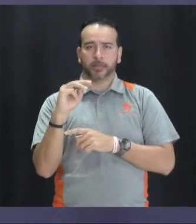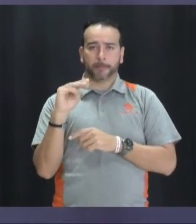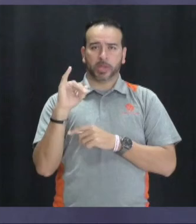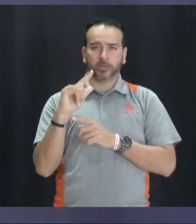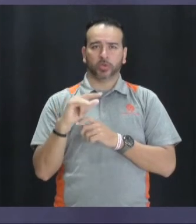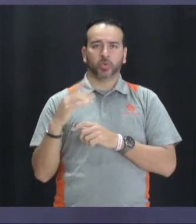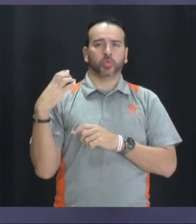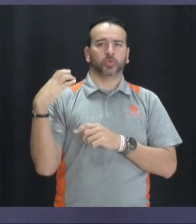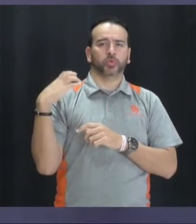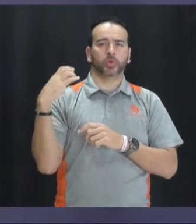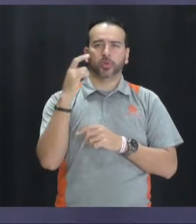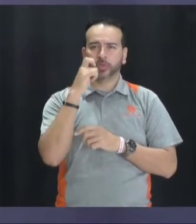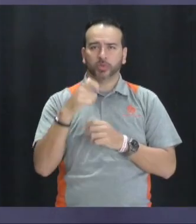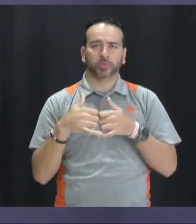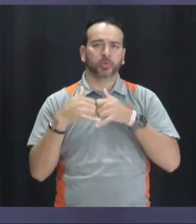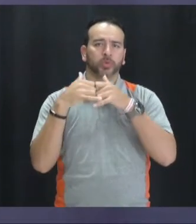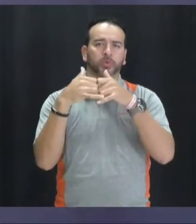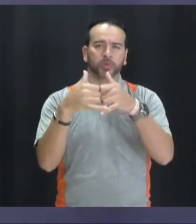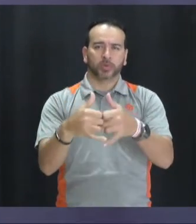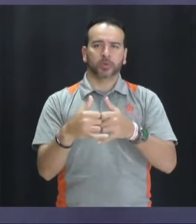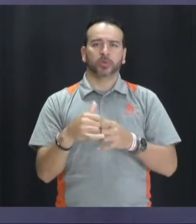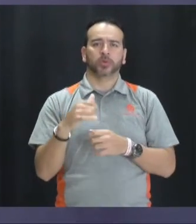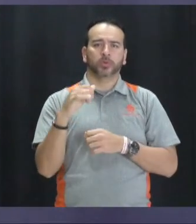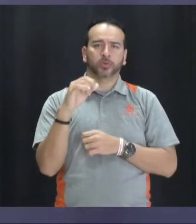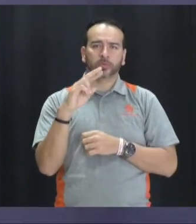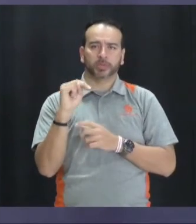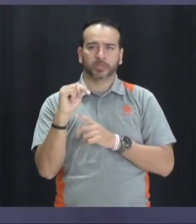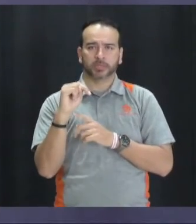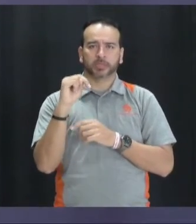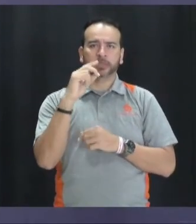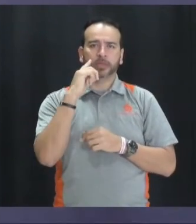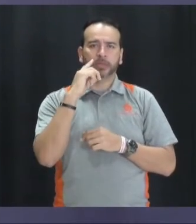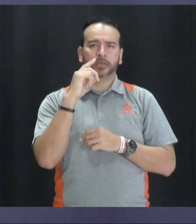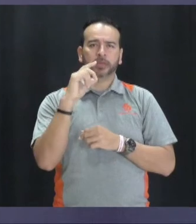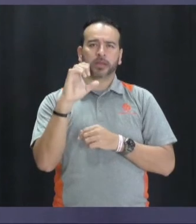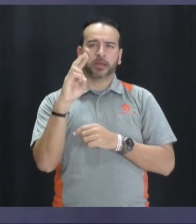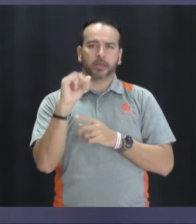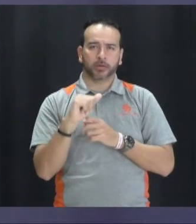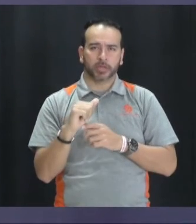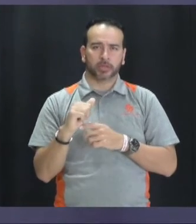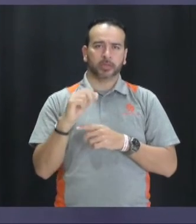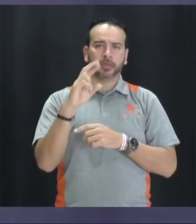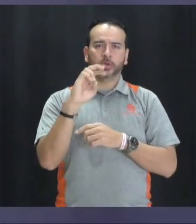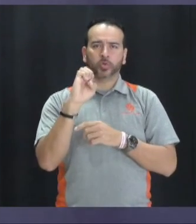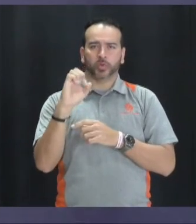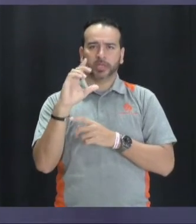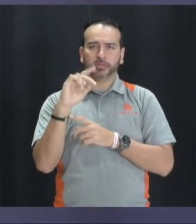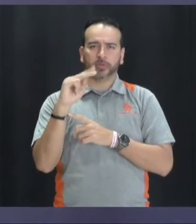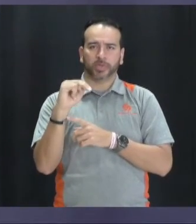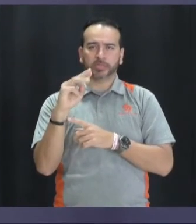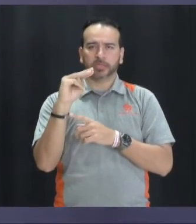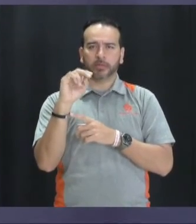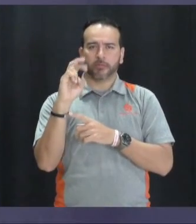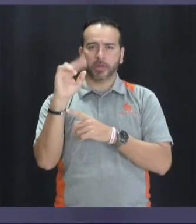Haven Dryden, Anna Herlong, and Clara Flint. Brave award Reece Kamprosky, Mallory Smith,